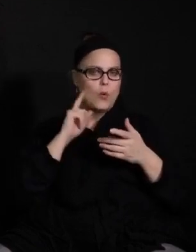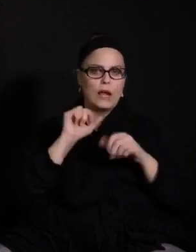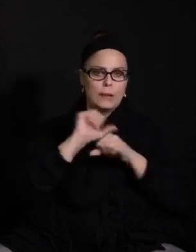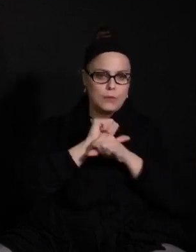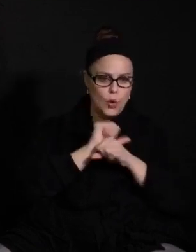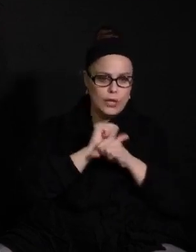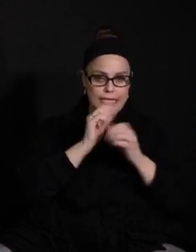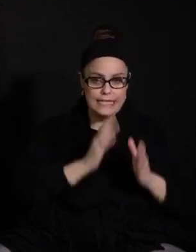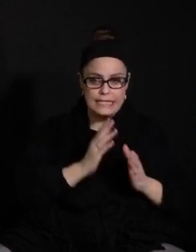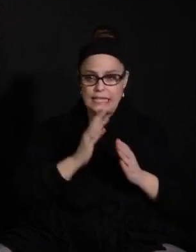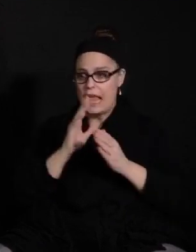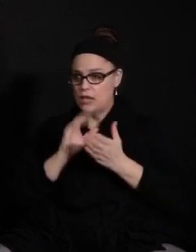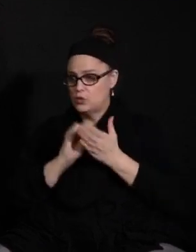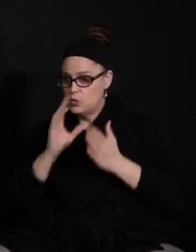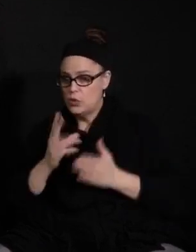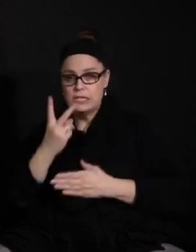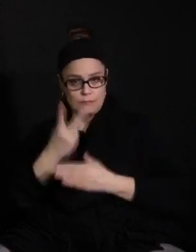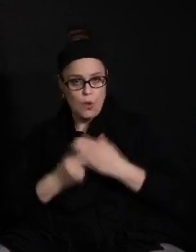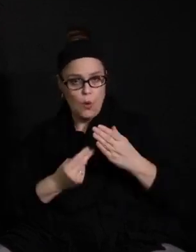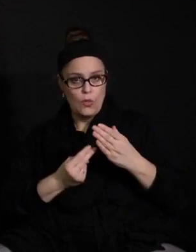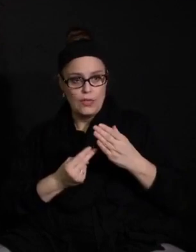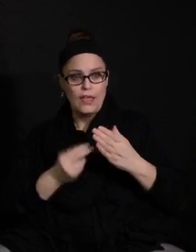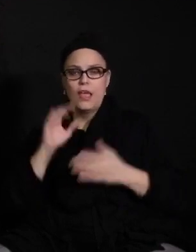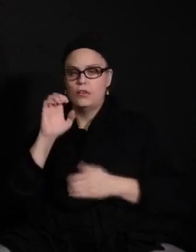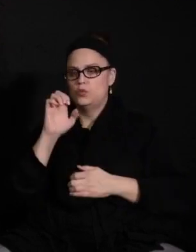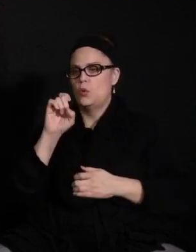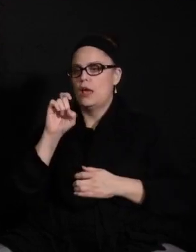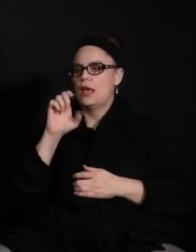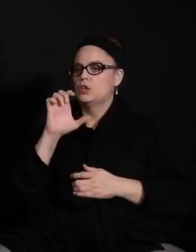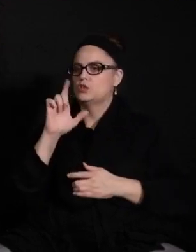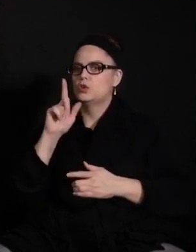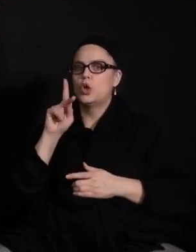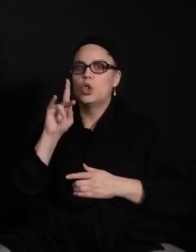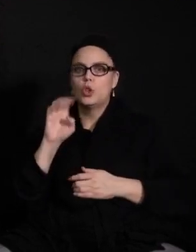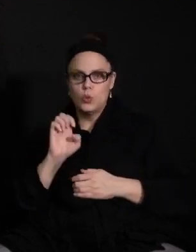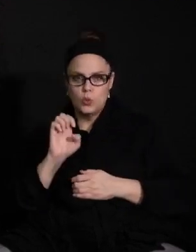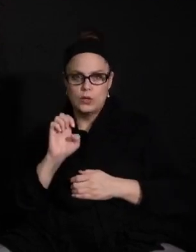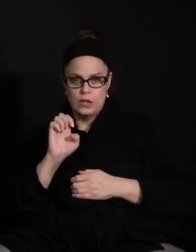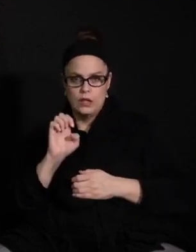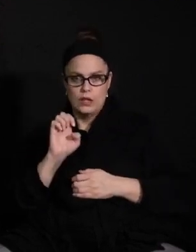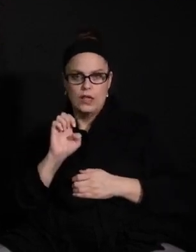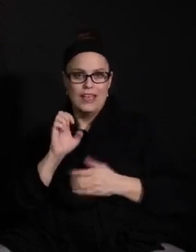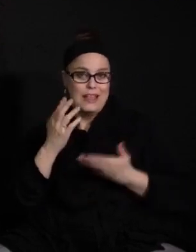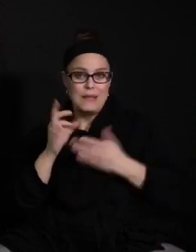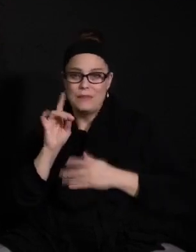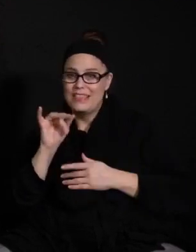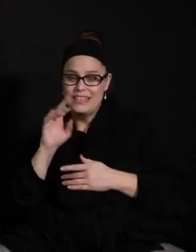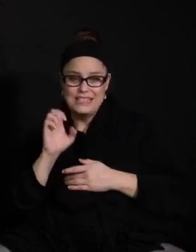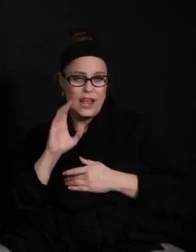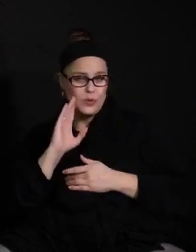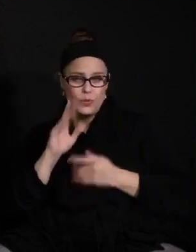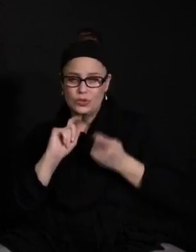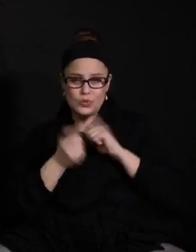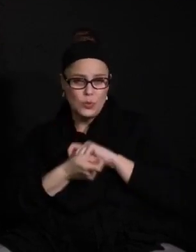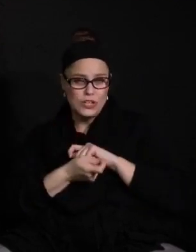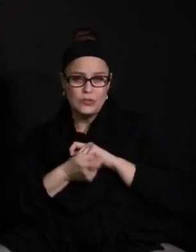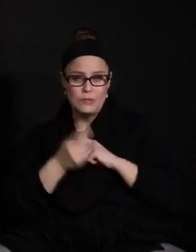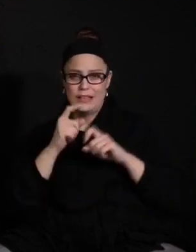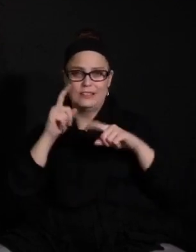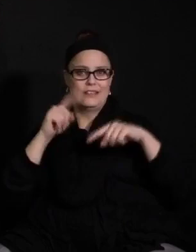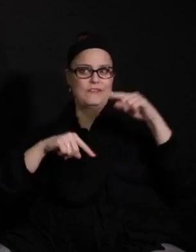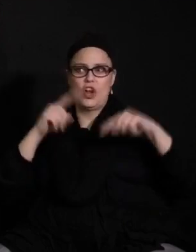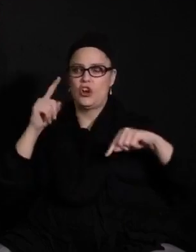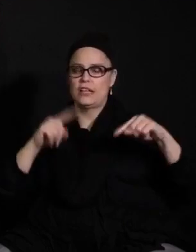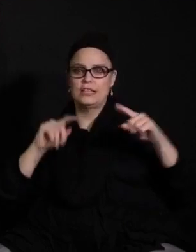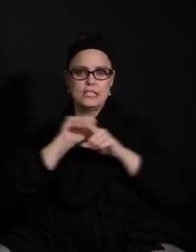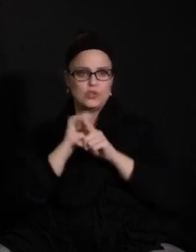the situations may change where that exclusion date might need to shift because of various situations. Maybe we're waiting for a test